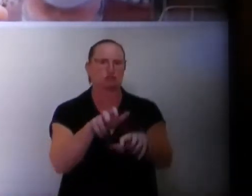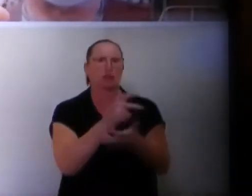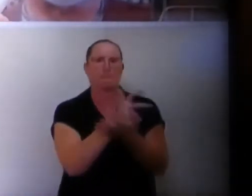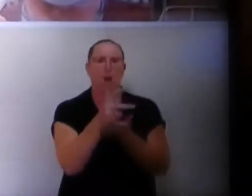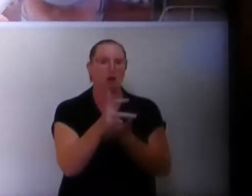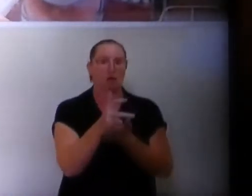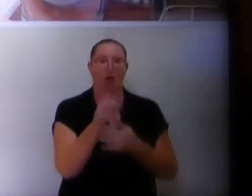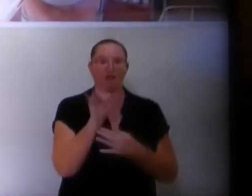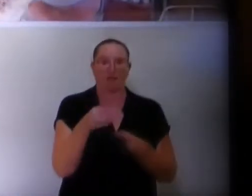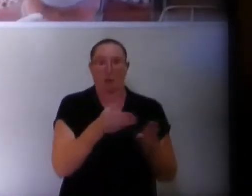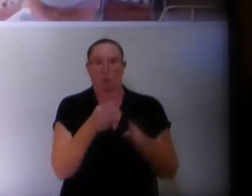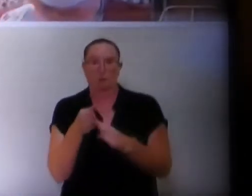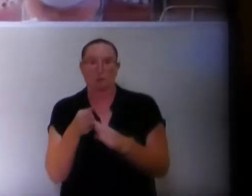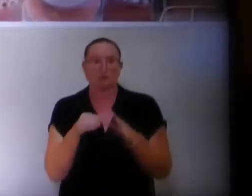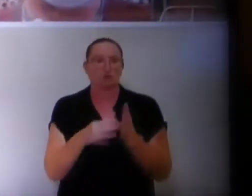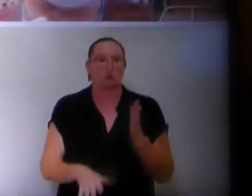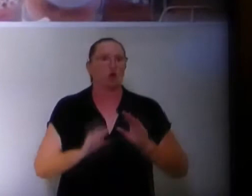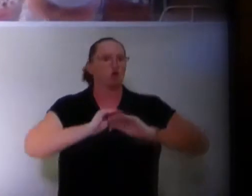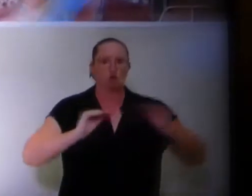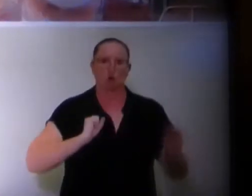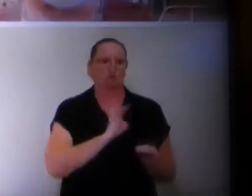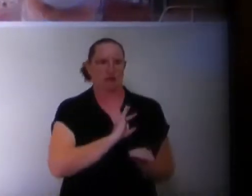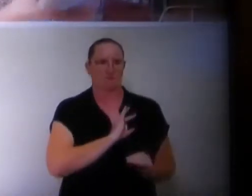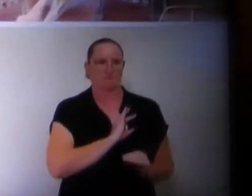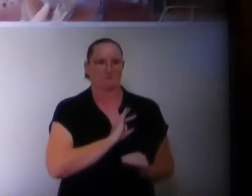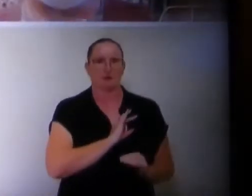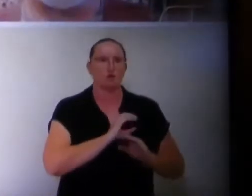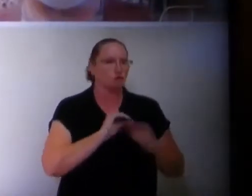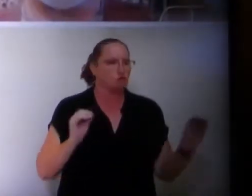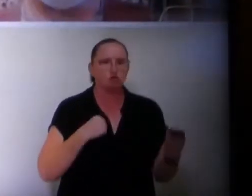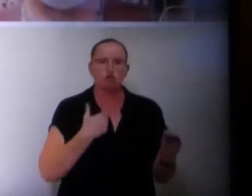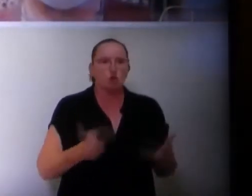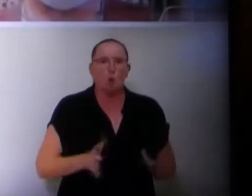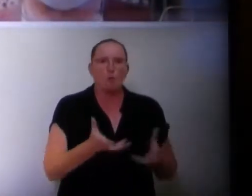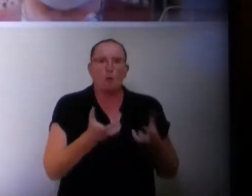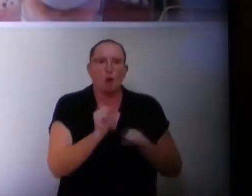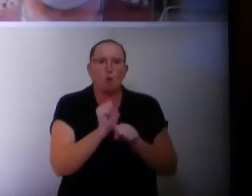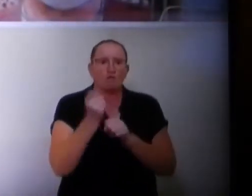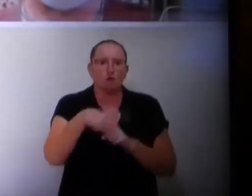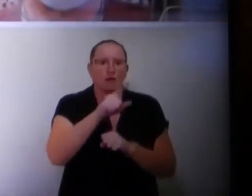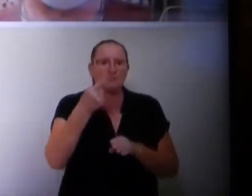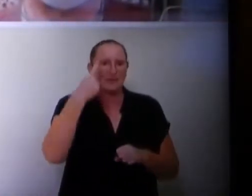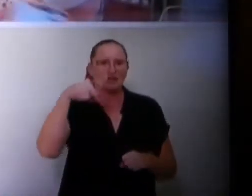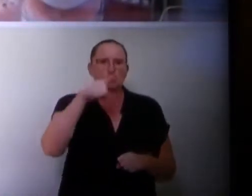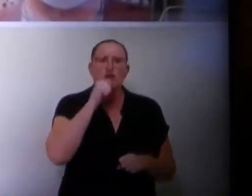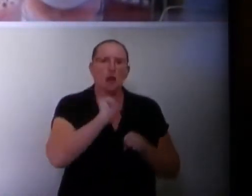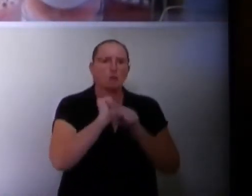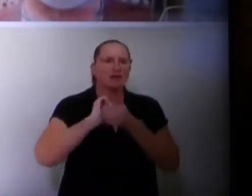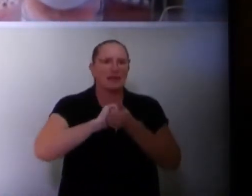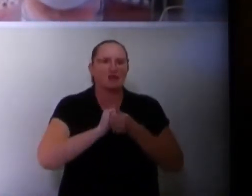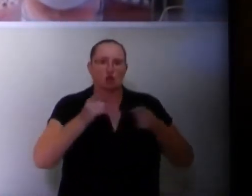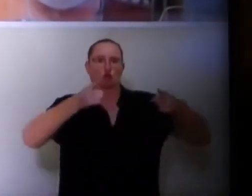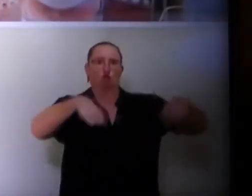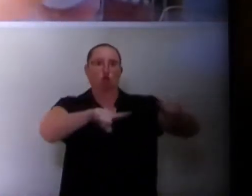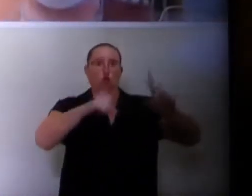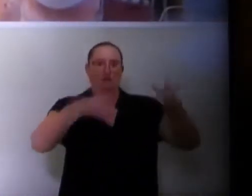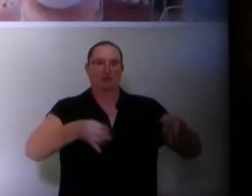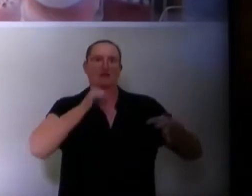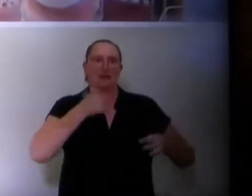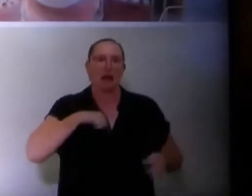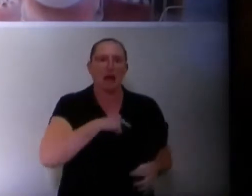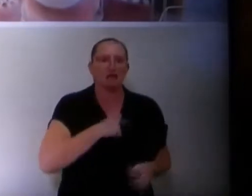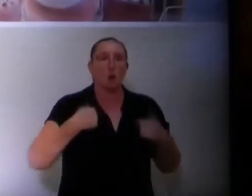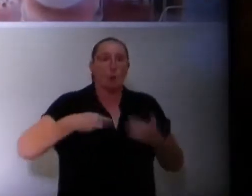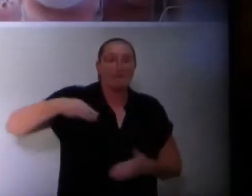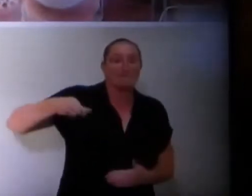lot if this is where it goes. You will have no staff left. You will have nobody to want to work for you guys because you're not working together because you decide, not us.